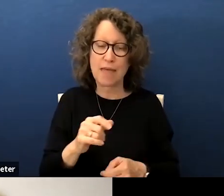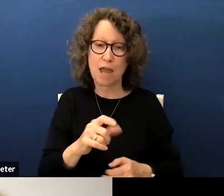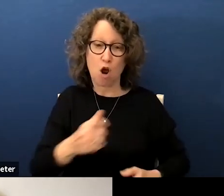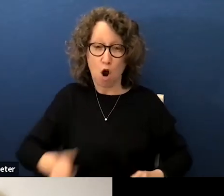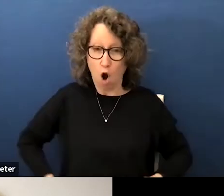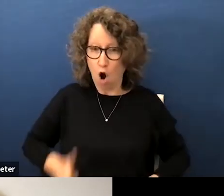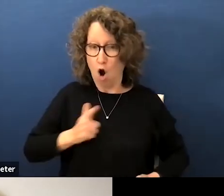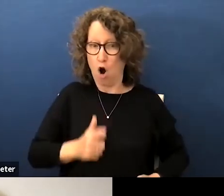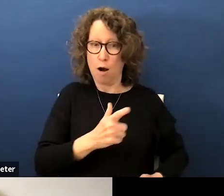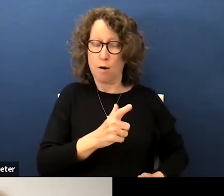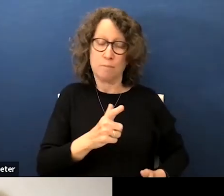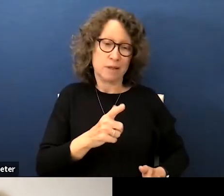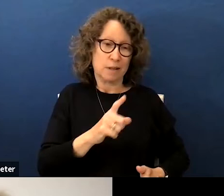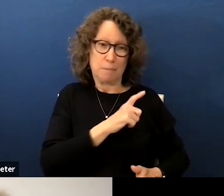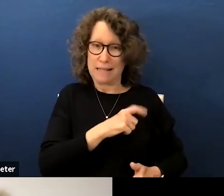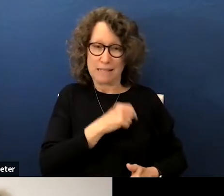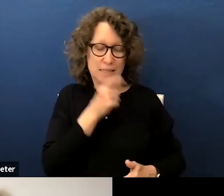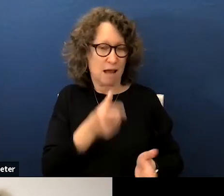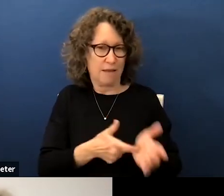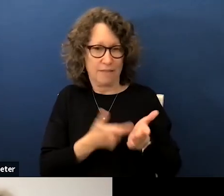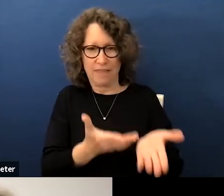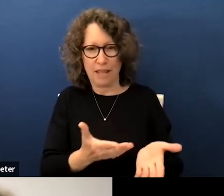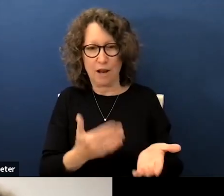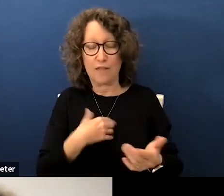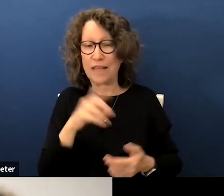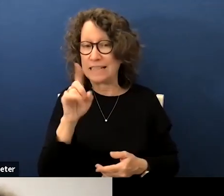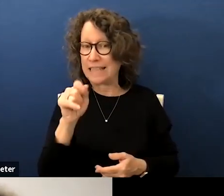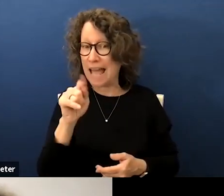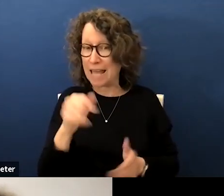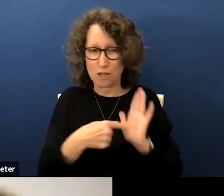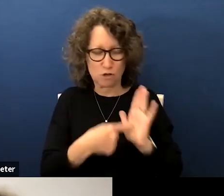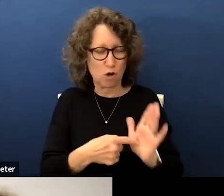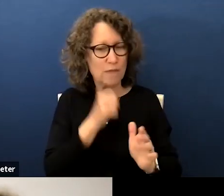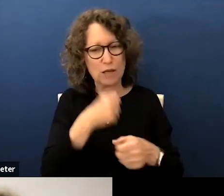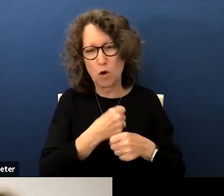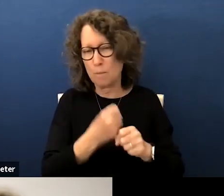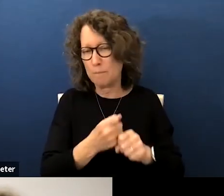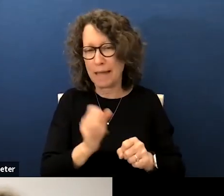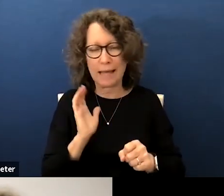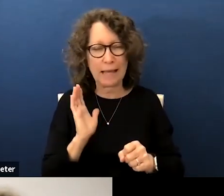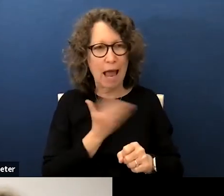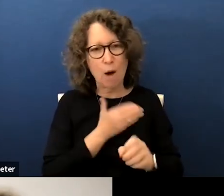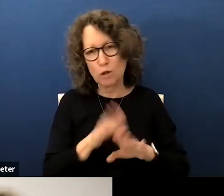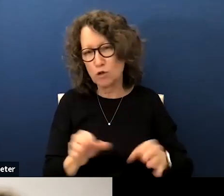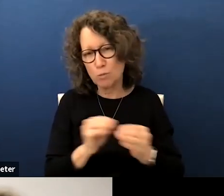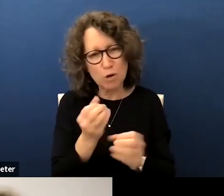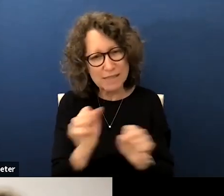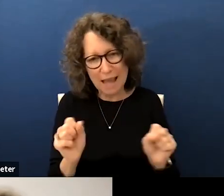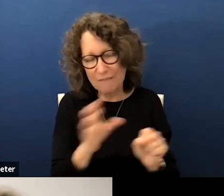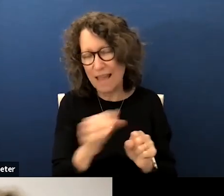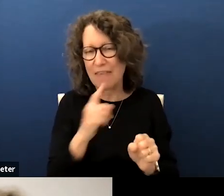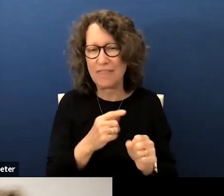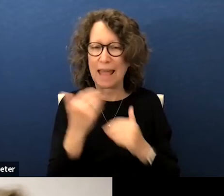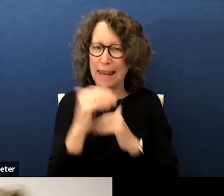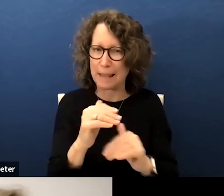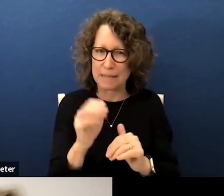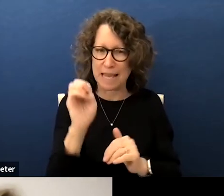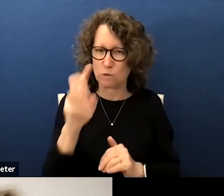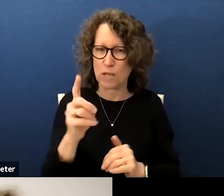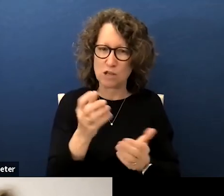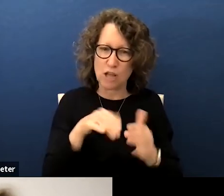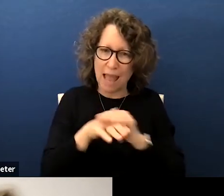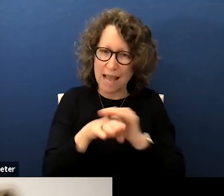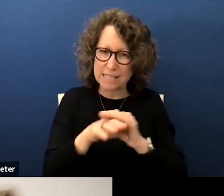isn't necessary in our schools the decades of data show they do not make any of our children safer and that they end up limiting educational